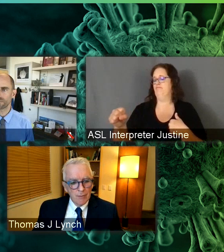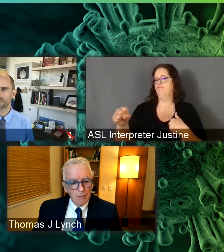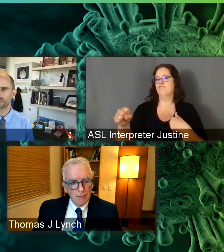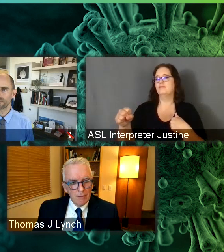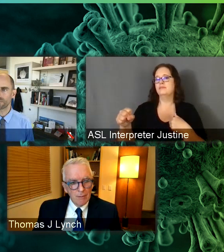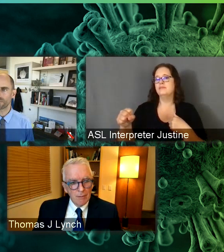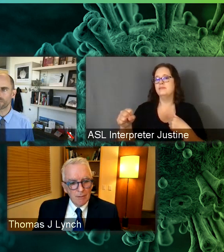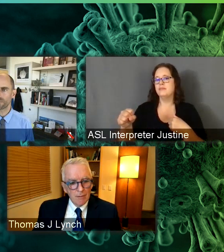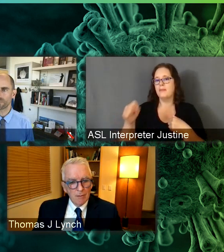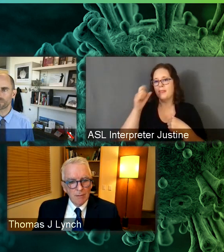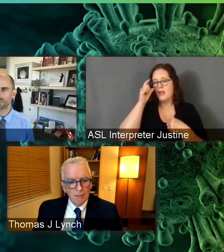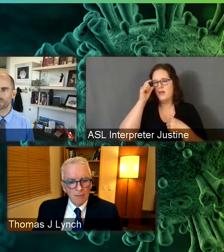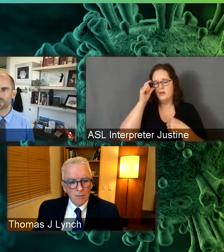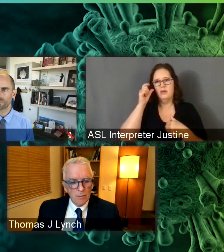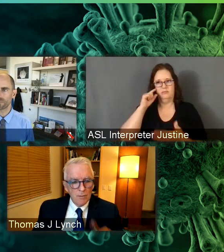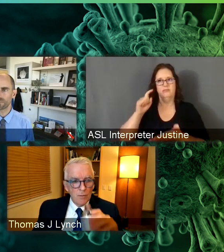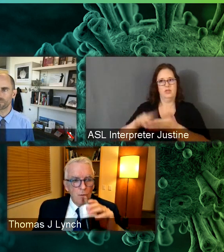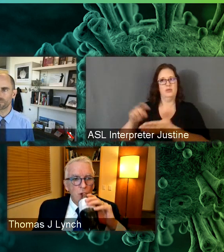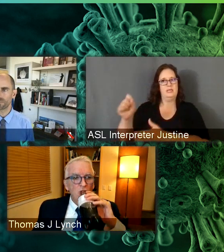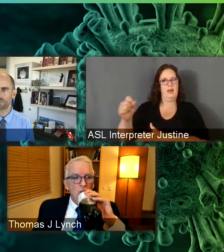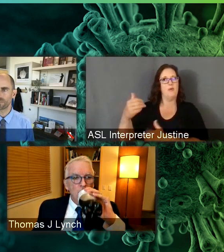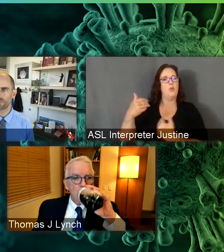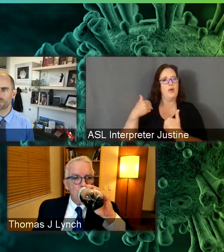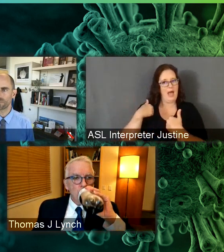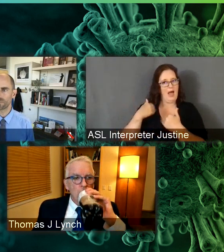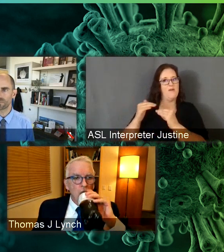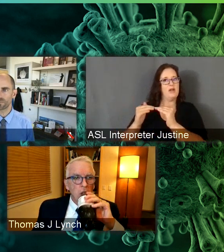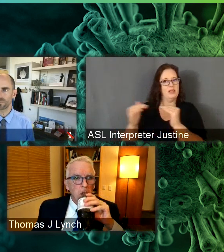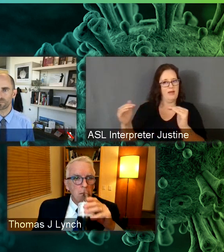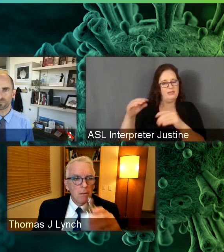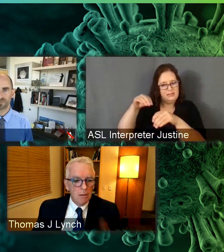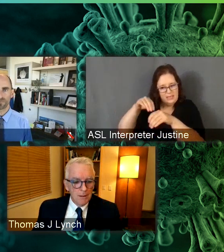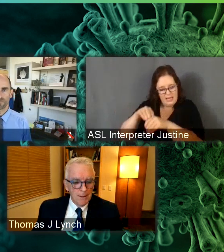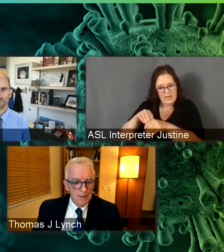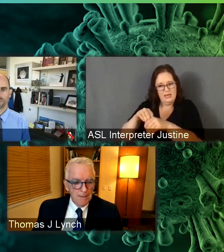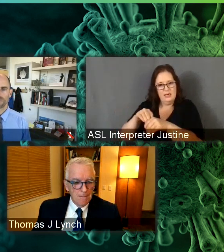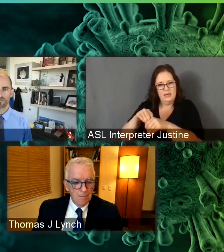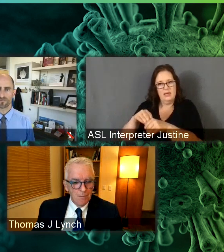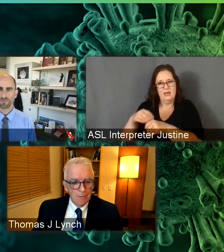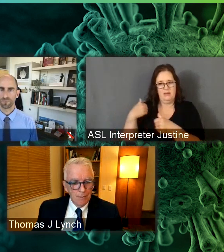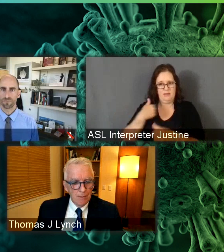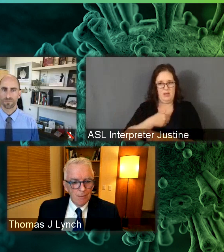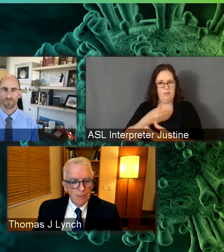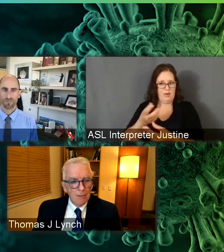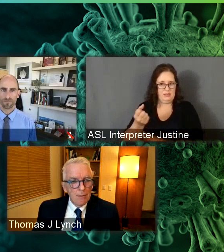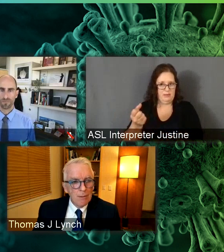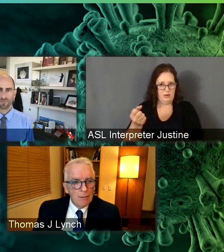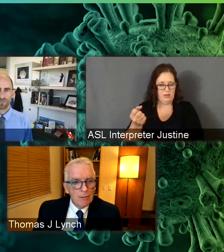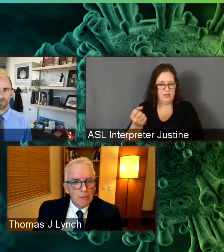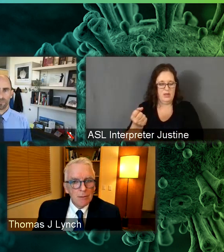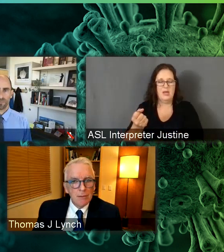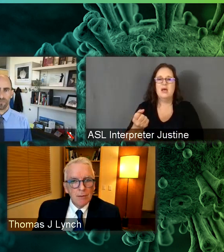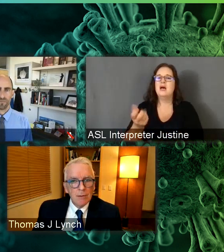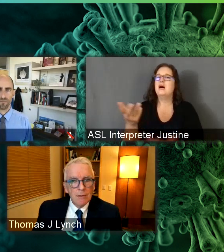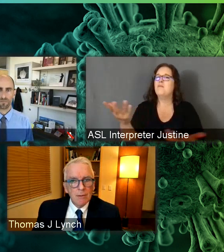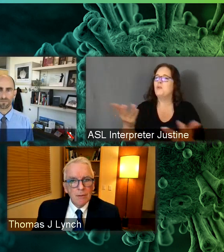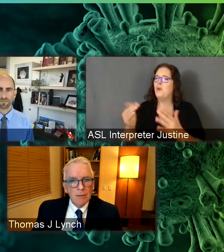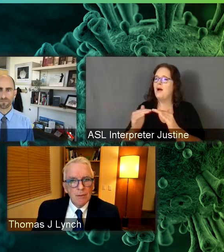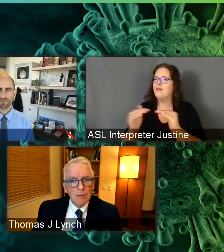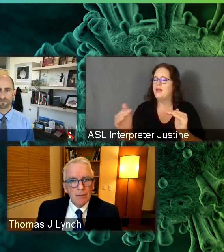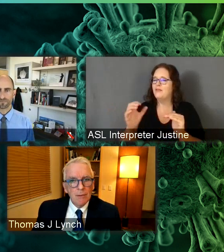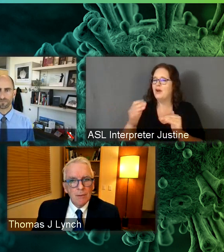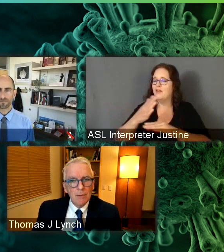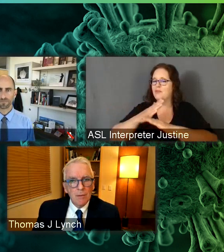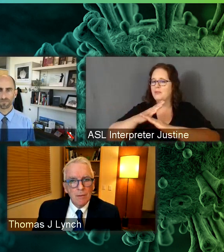levels. What we don't know for sure is what protection that provides to the